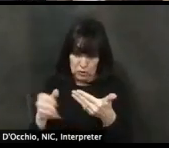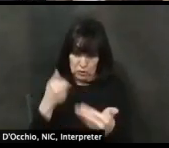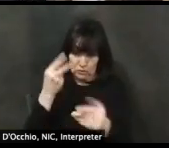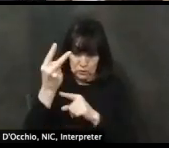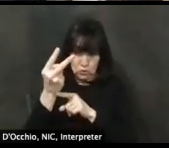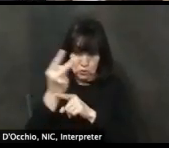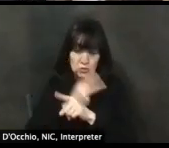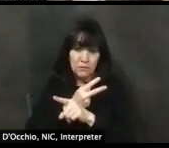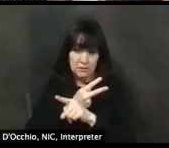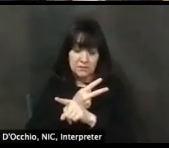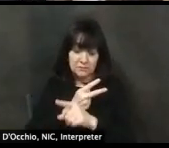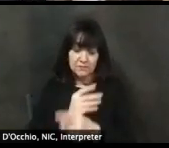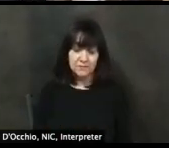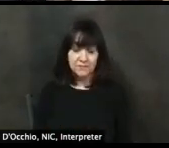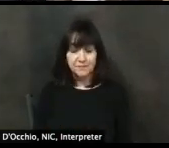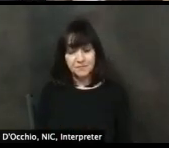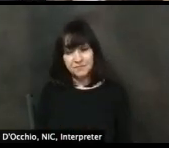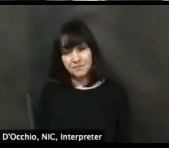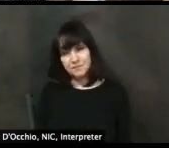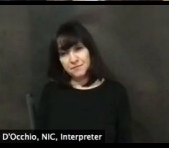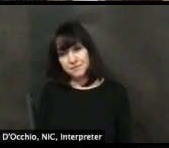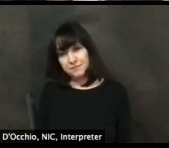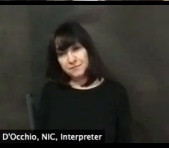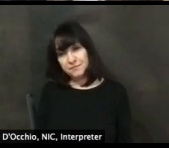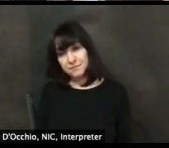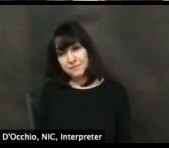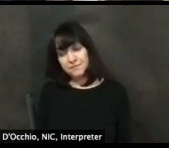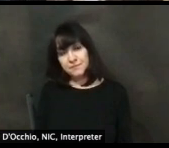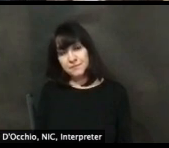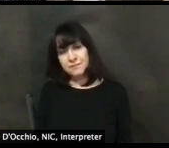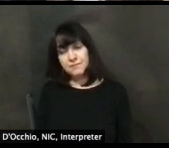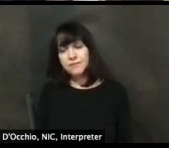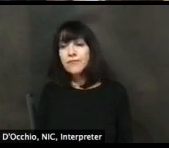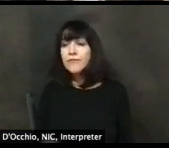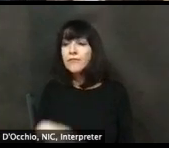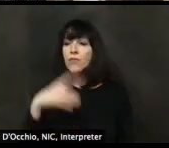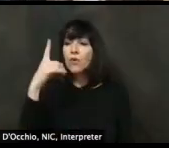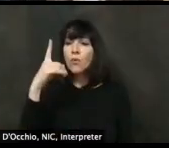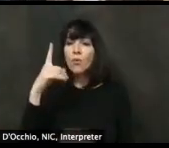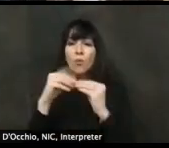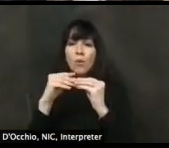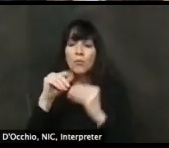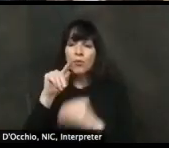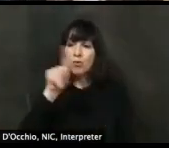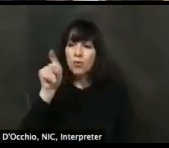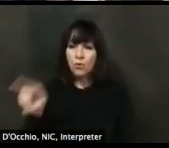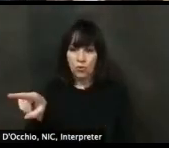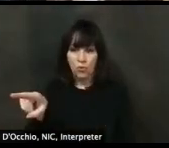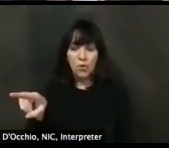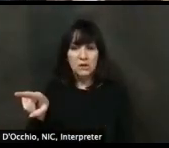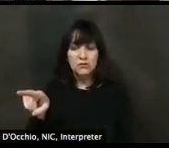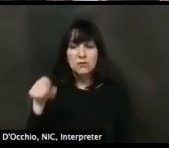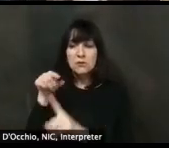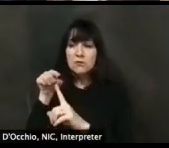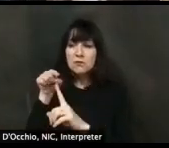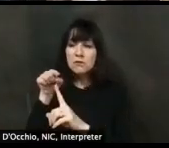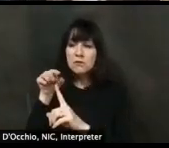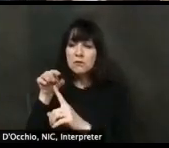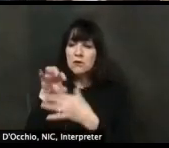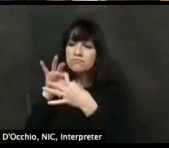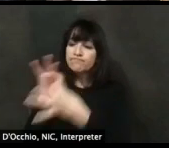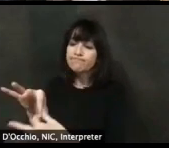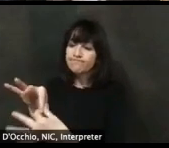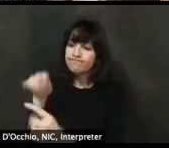Thank you, Dr. Tay. And another, uh, one more question for you, just about testing for folks who have joined us. We've got some questions